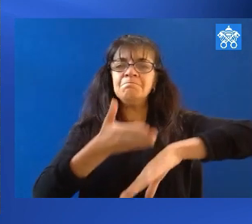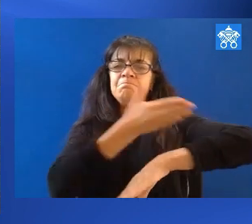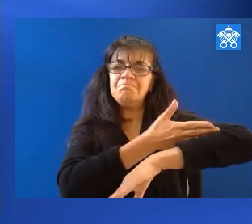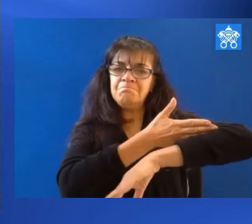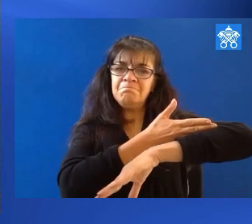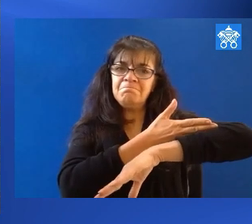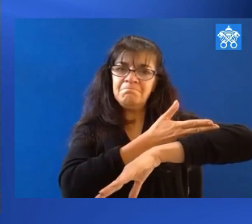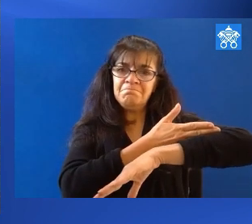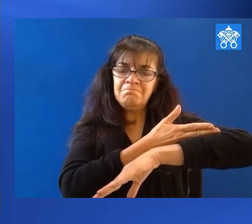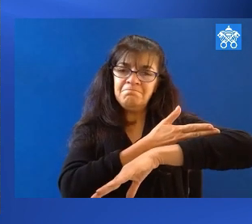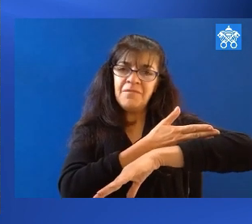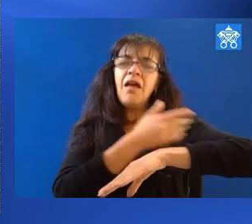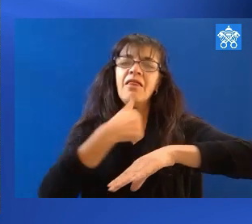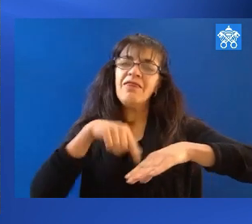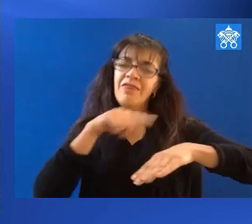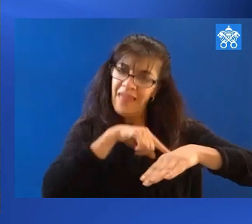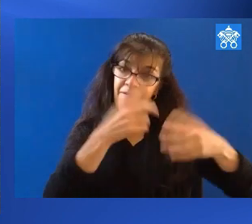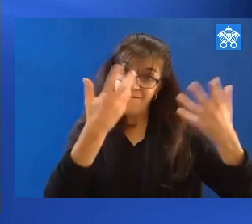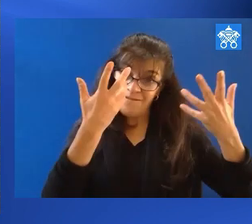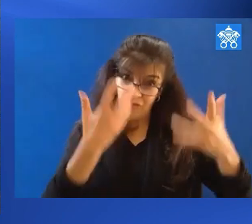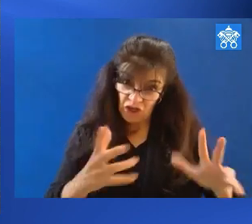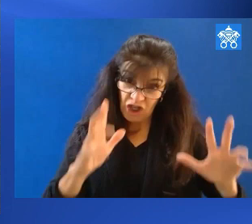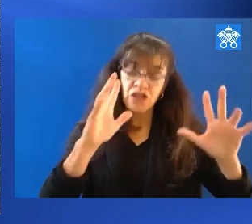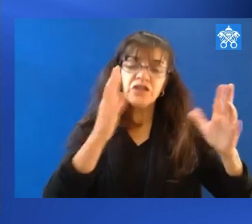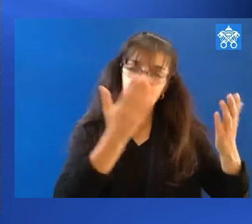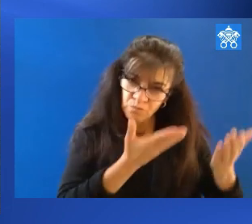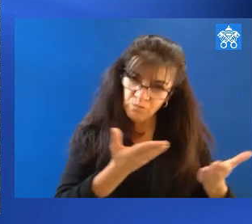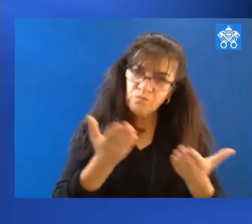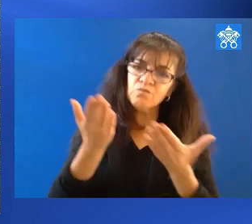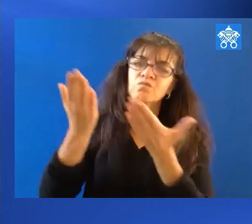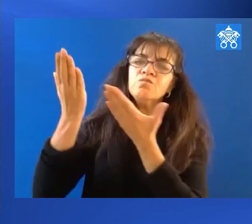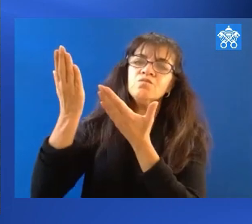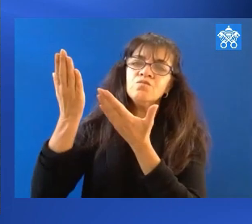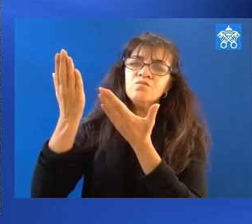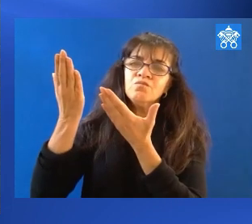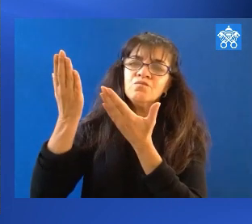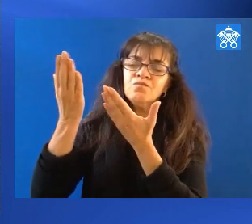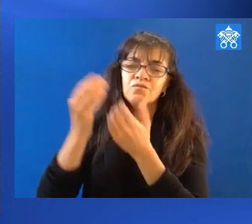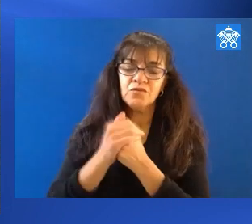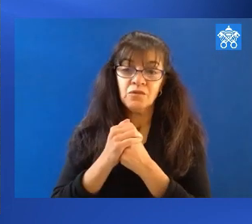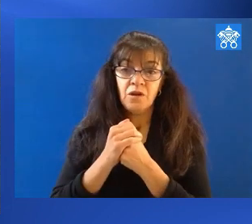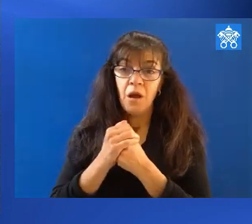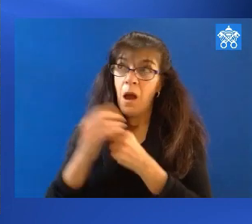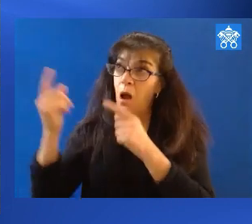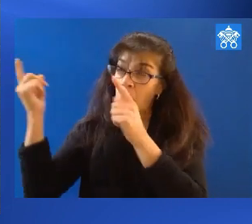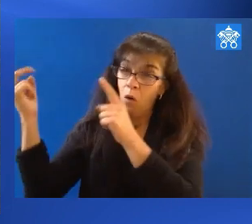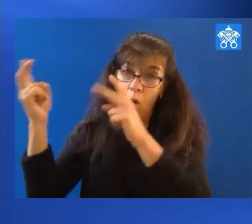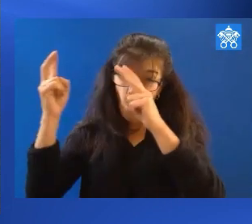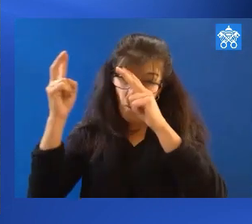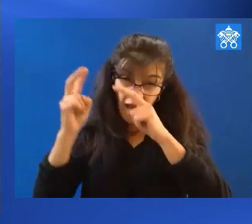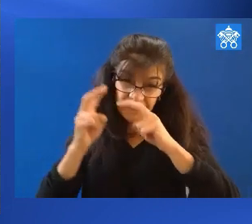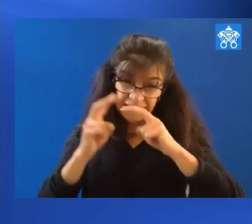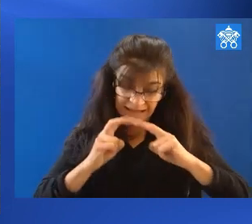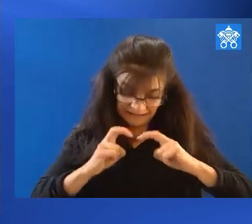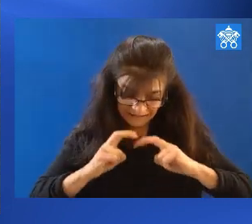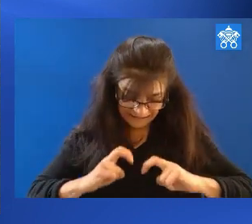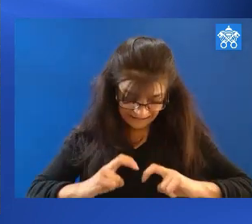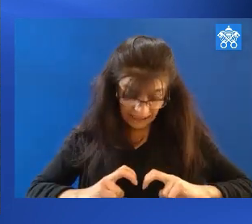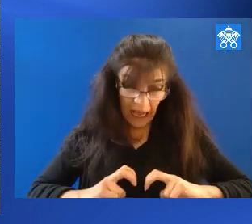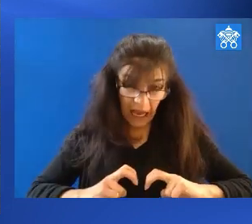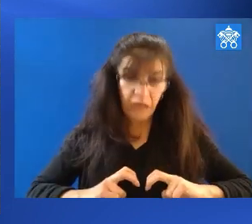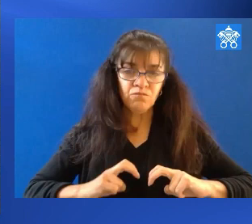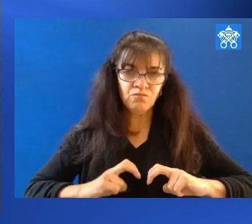It's him who can raise us up. The more we descend with humility, the more God